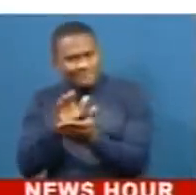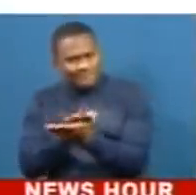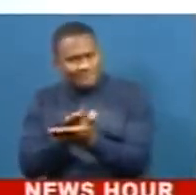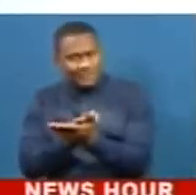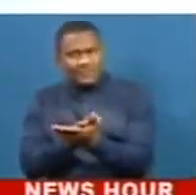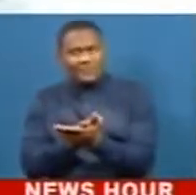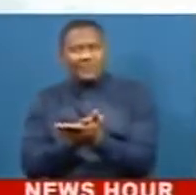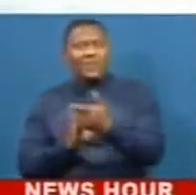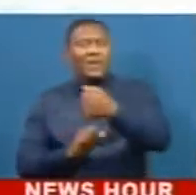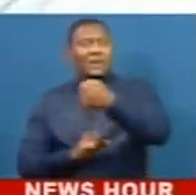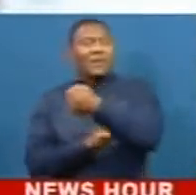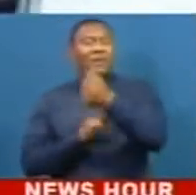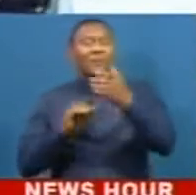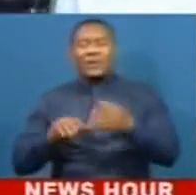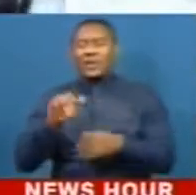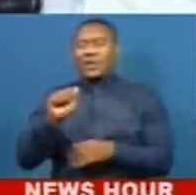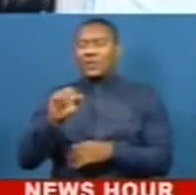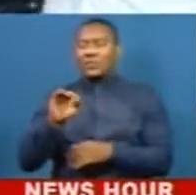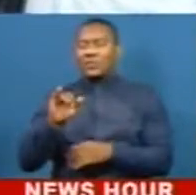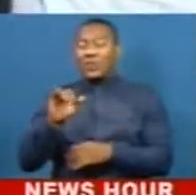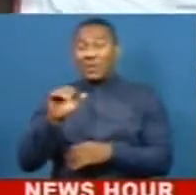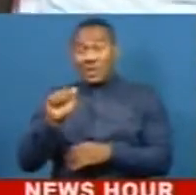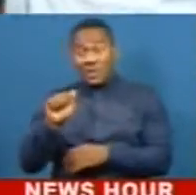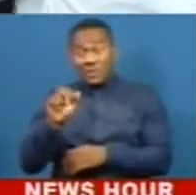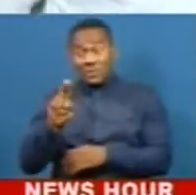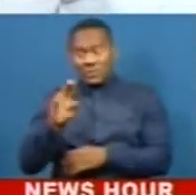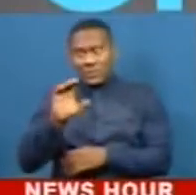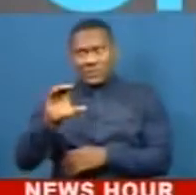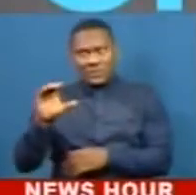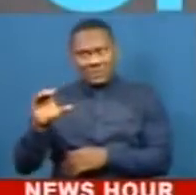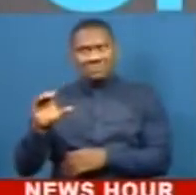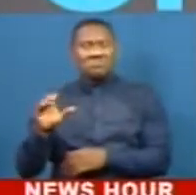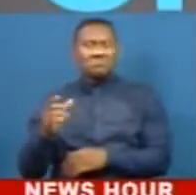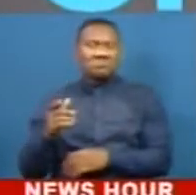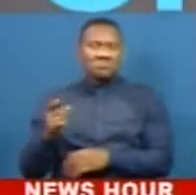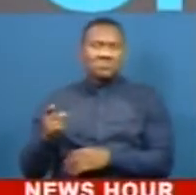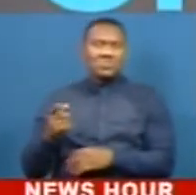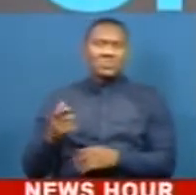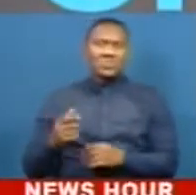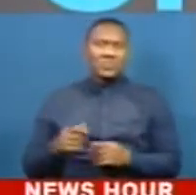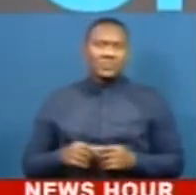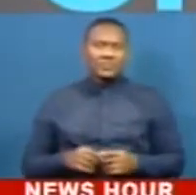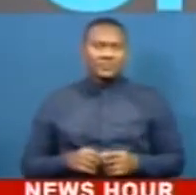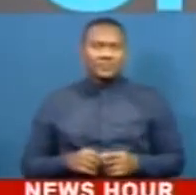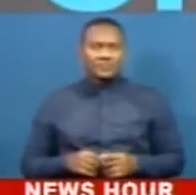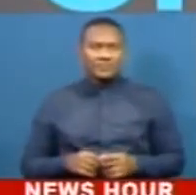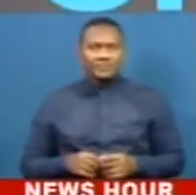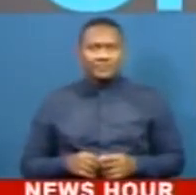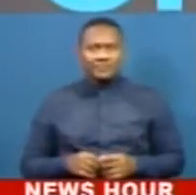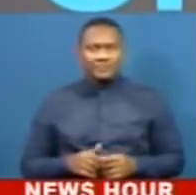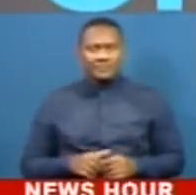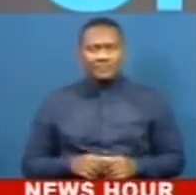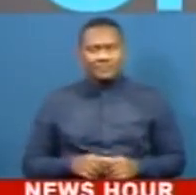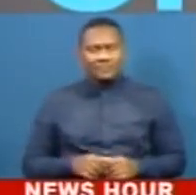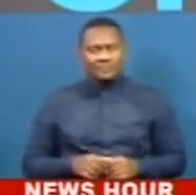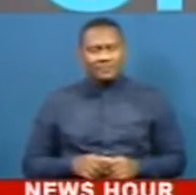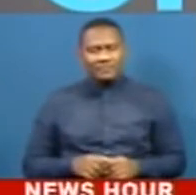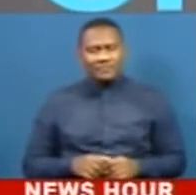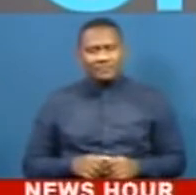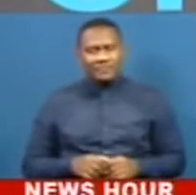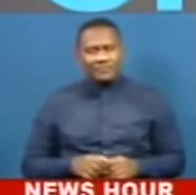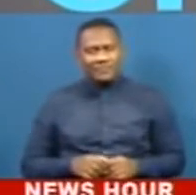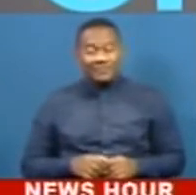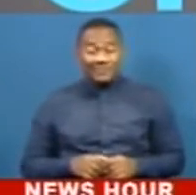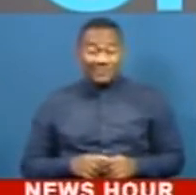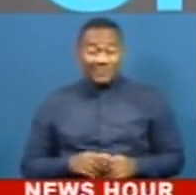Kojo Yanka, says the narrative of African stories can best be told through creative arts. We have an angry